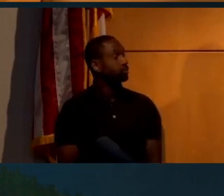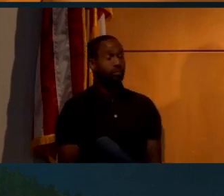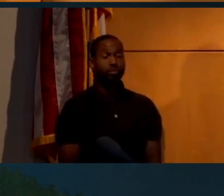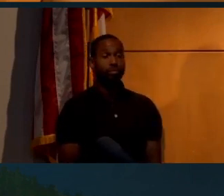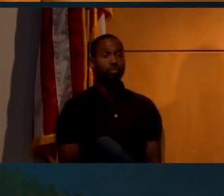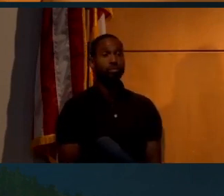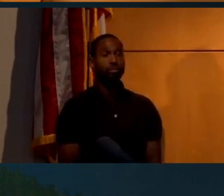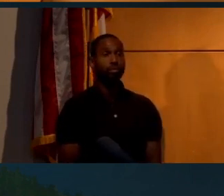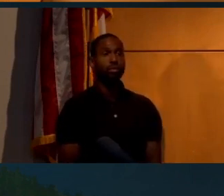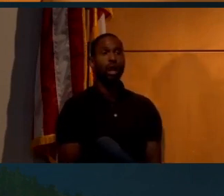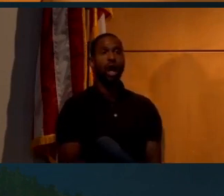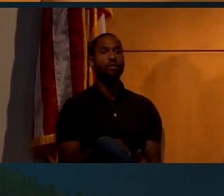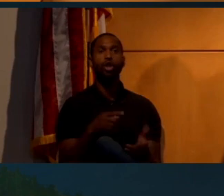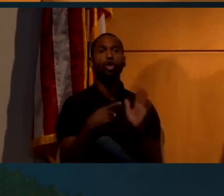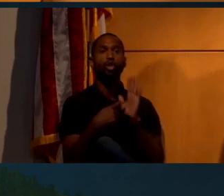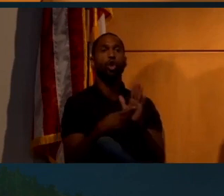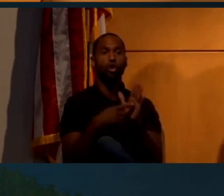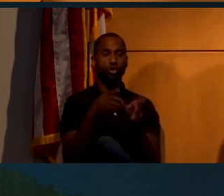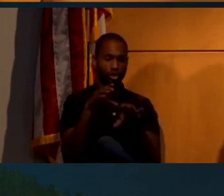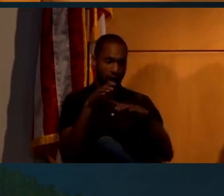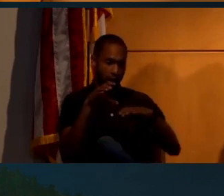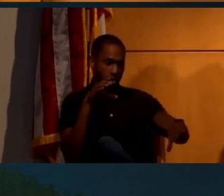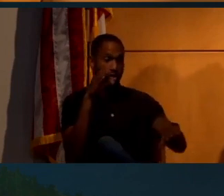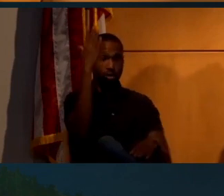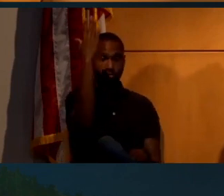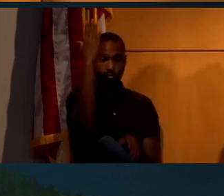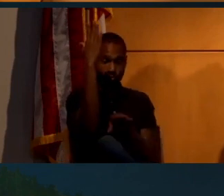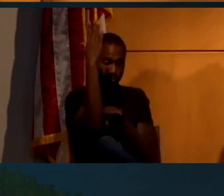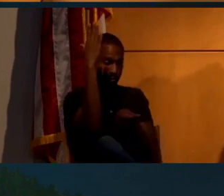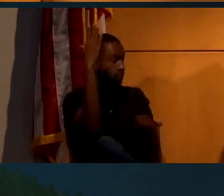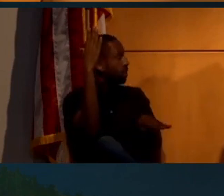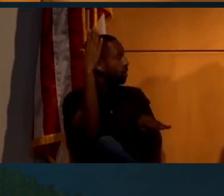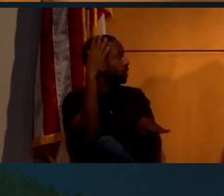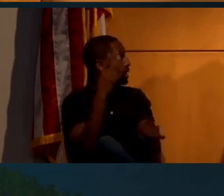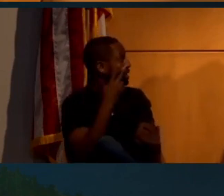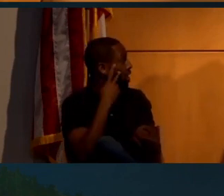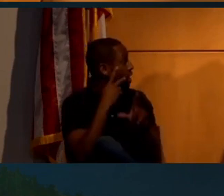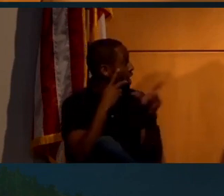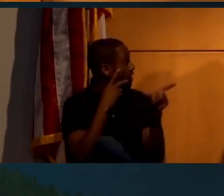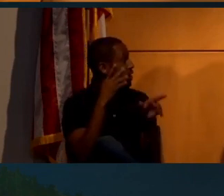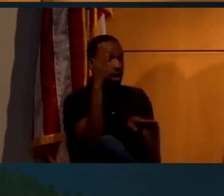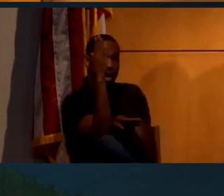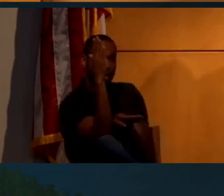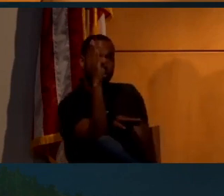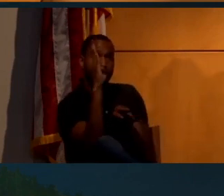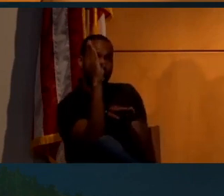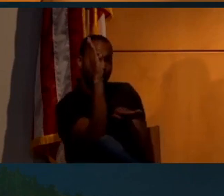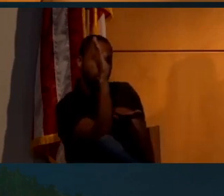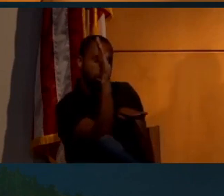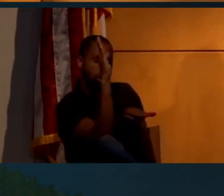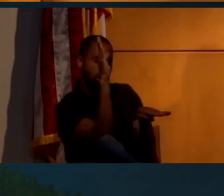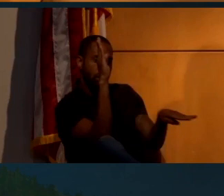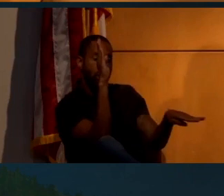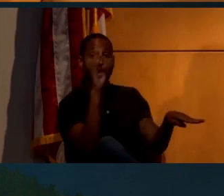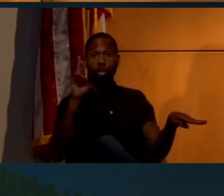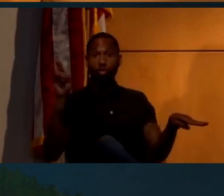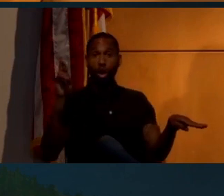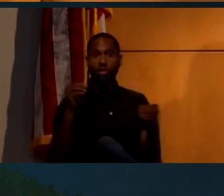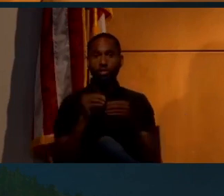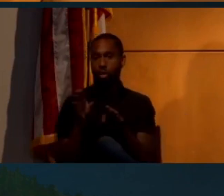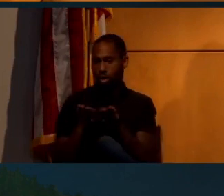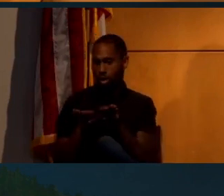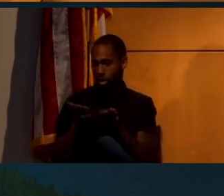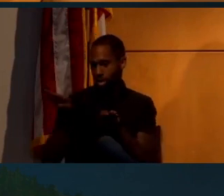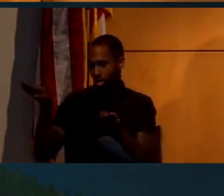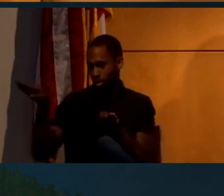And I've highlighted the shadows there. And you can see the one on the left points sort of closer to vertical than horizontal. The one on the right is closer to